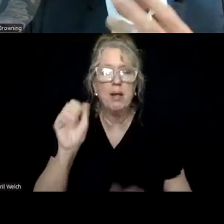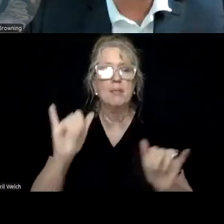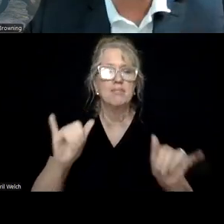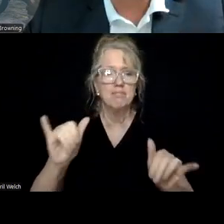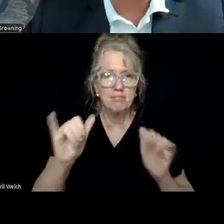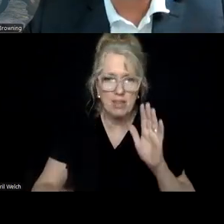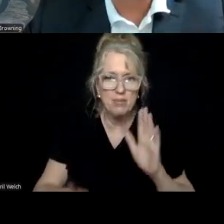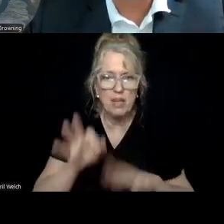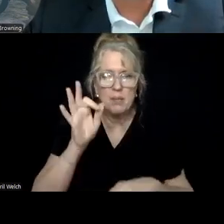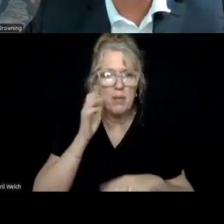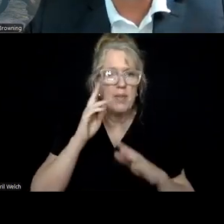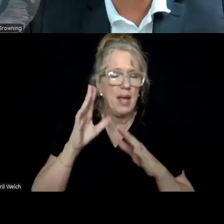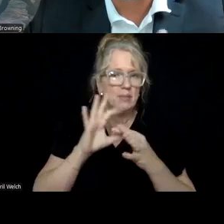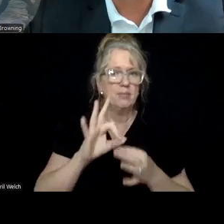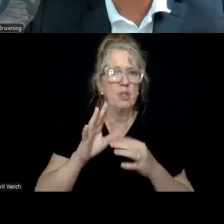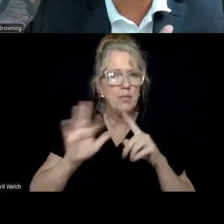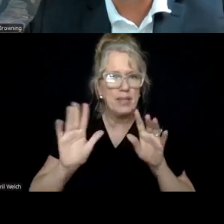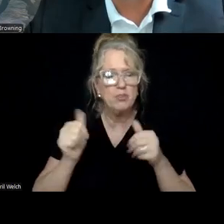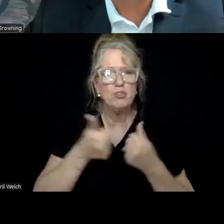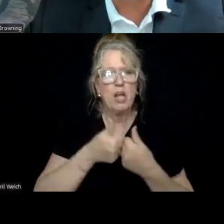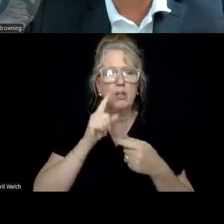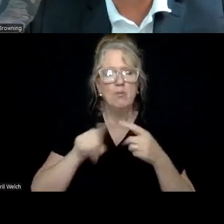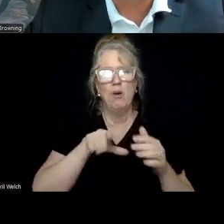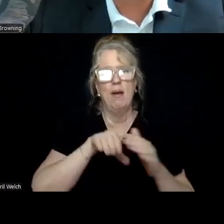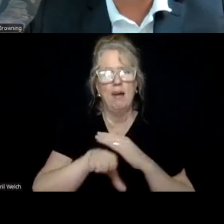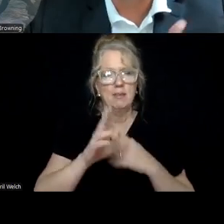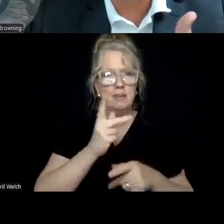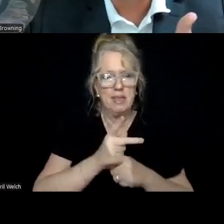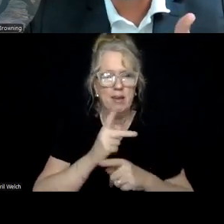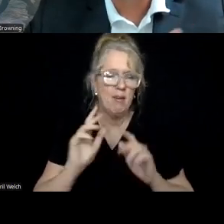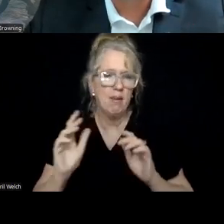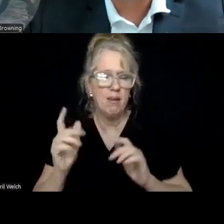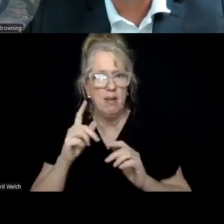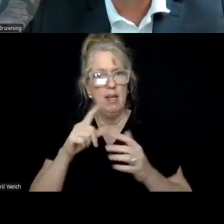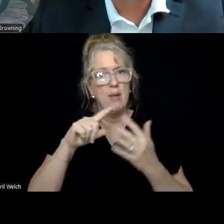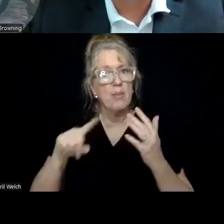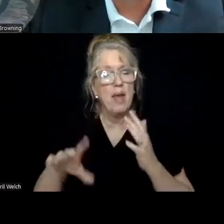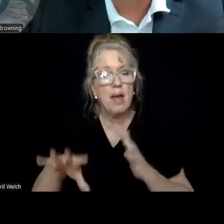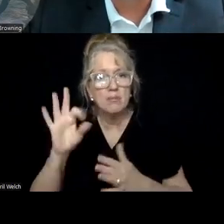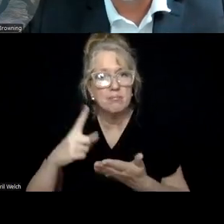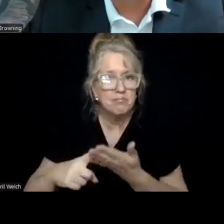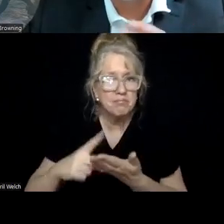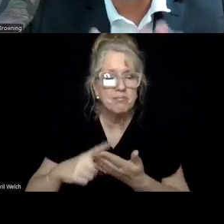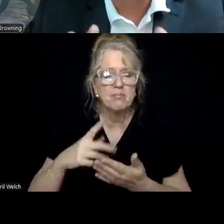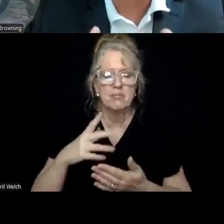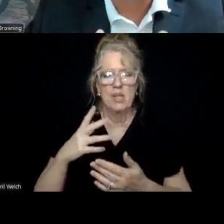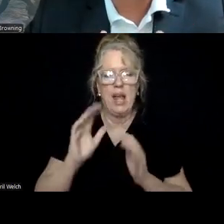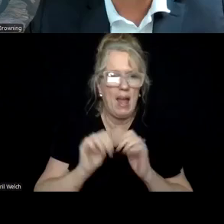they, top three findings related to challenges with access to care. And one of the findings of this whole discussion was